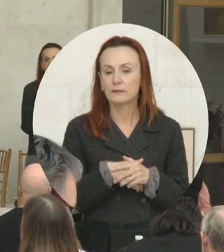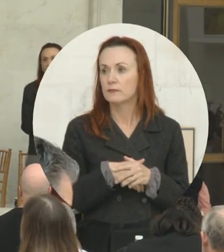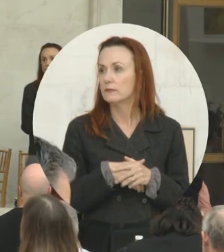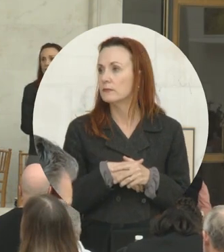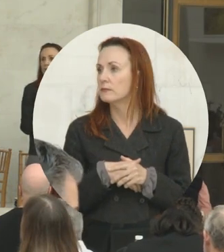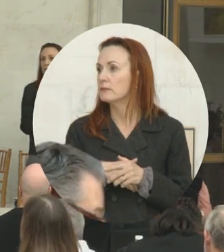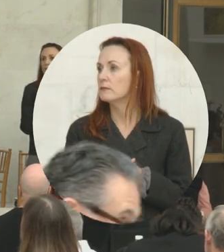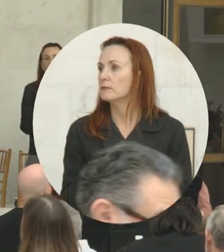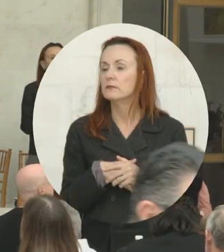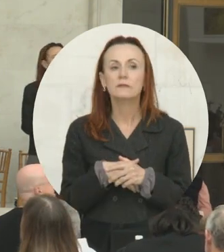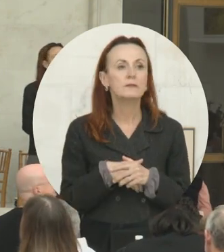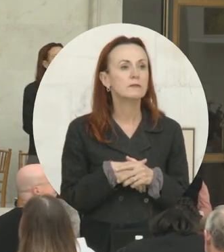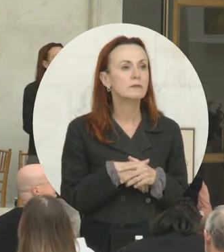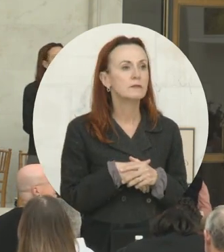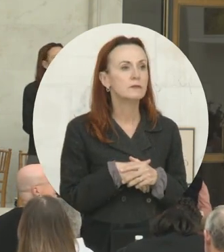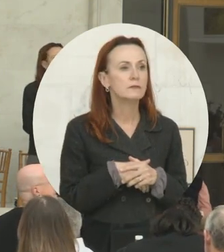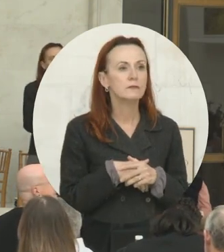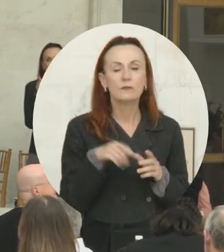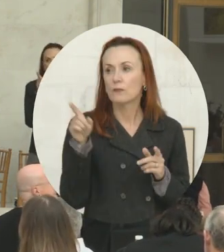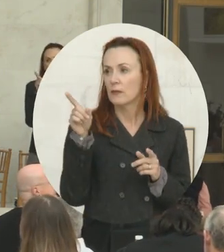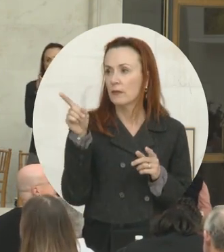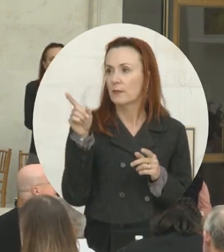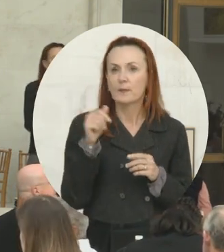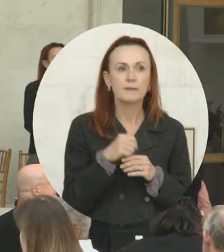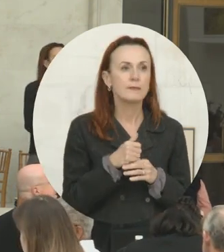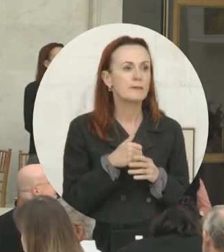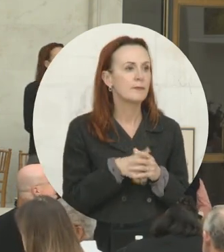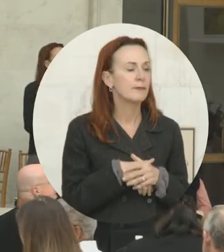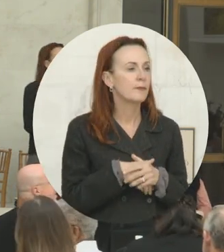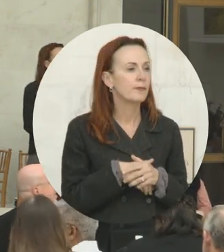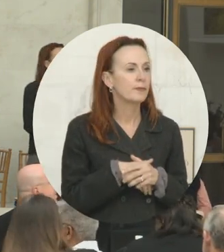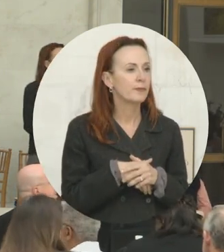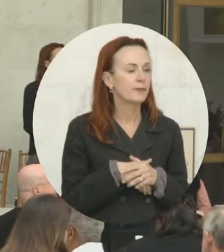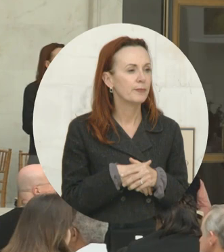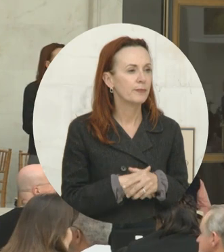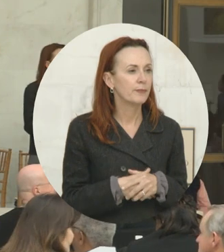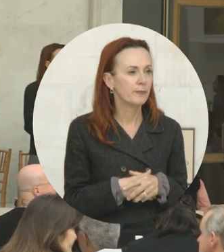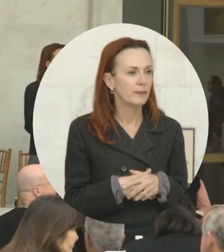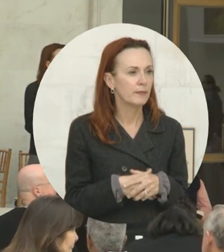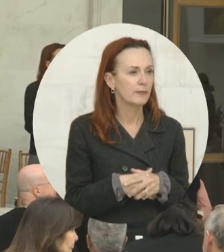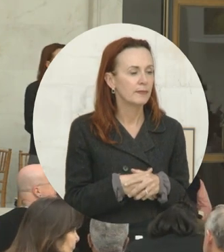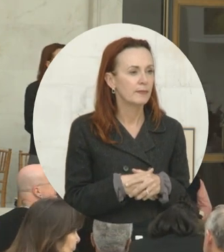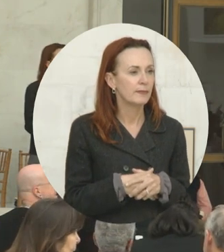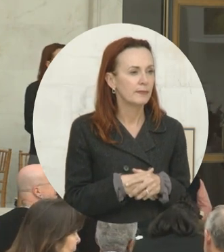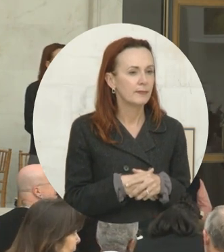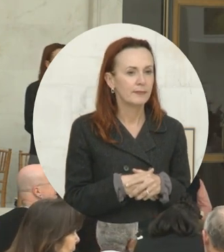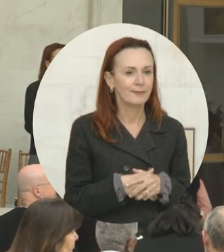Any questions? Okay, here we go. Certain house, here we go. Jenna, please.